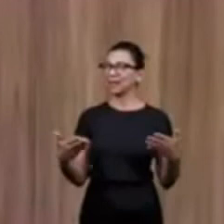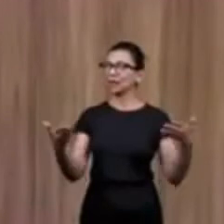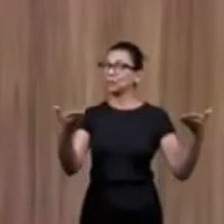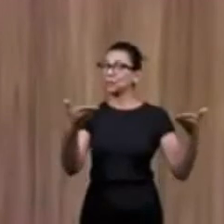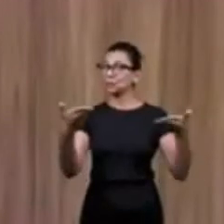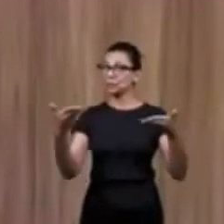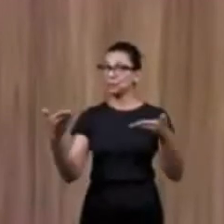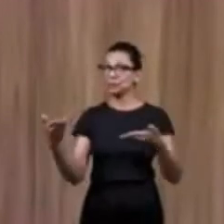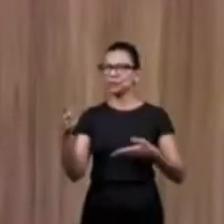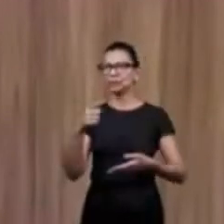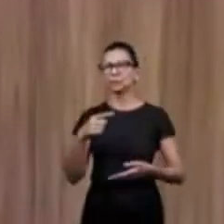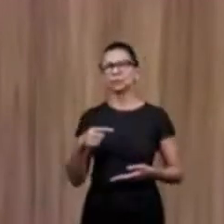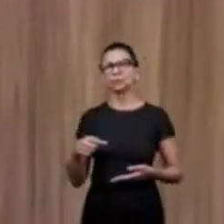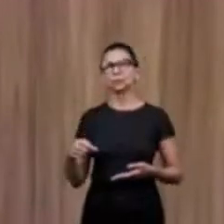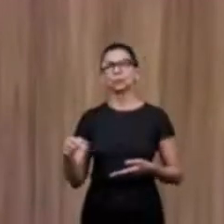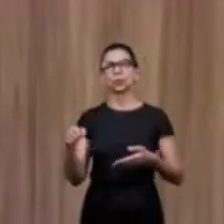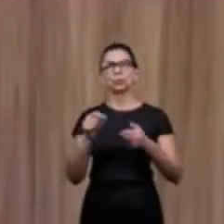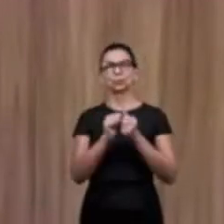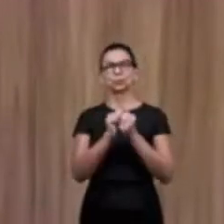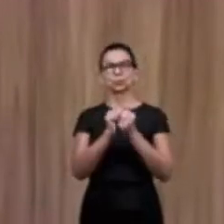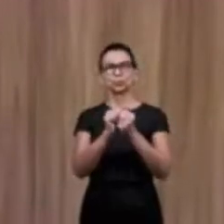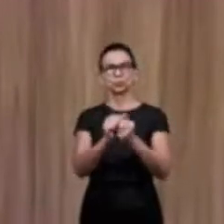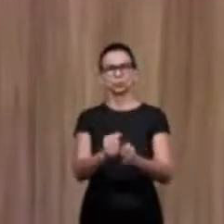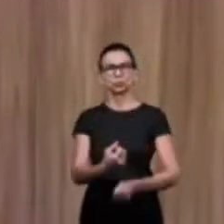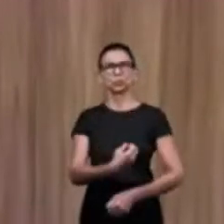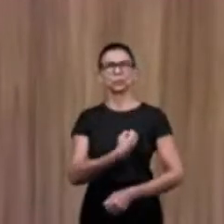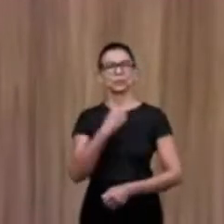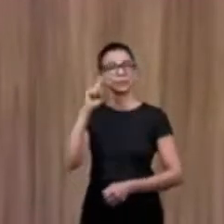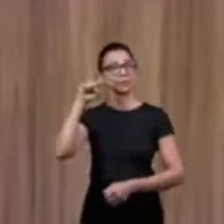Agora vou fazer